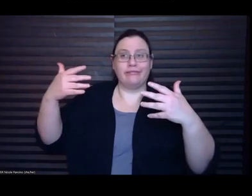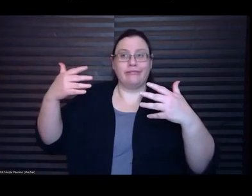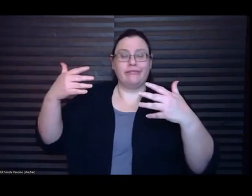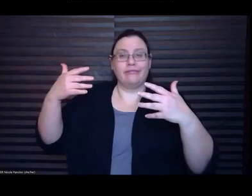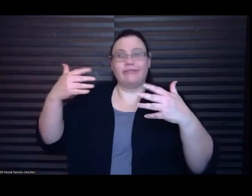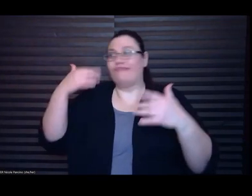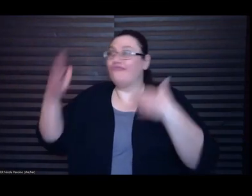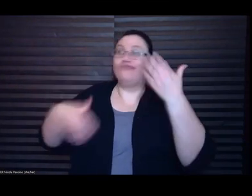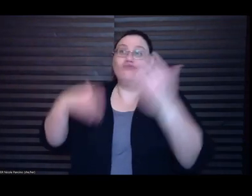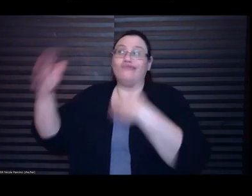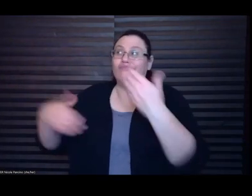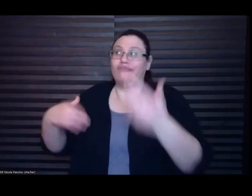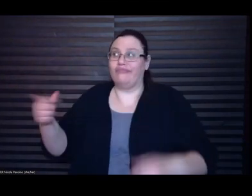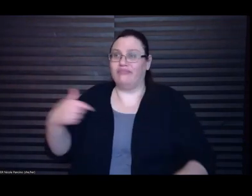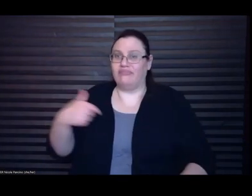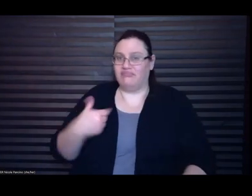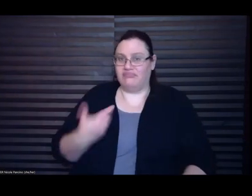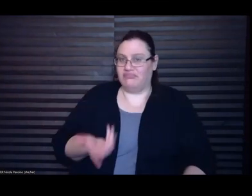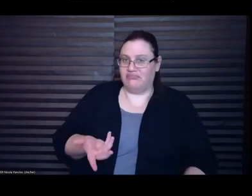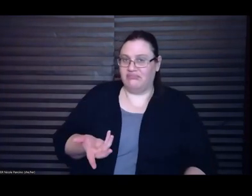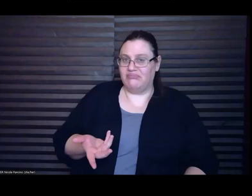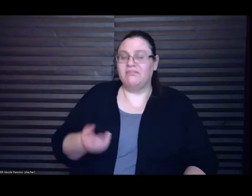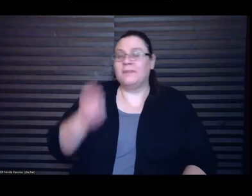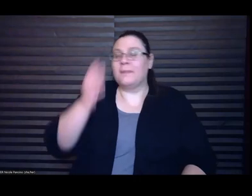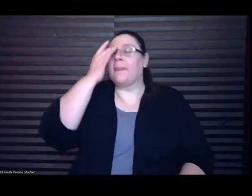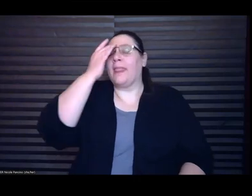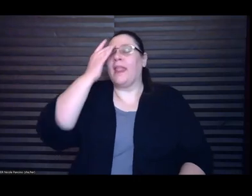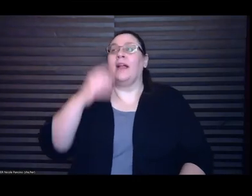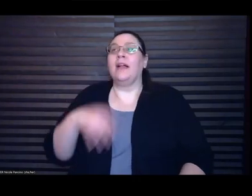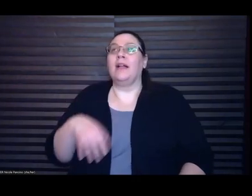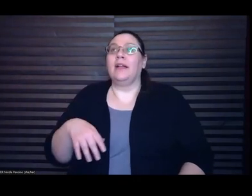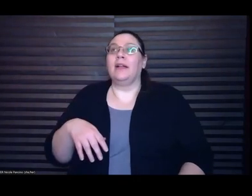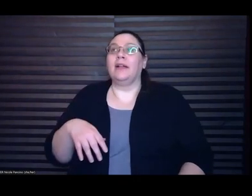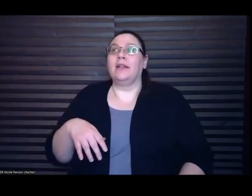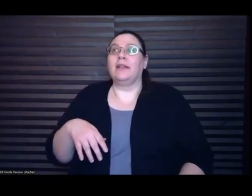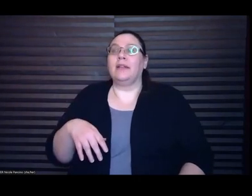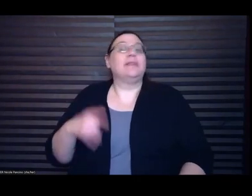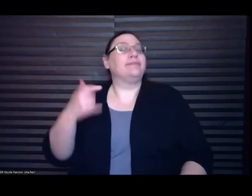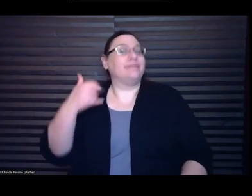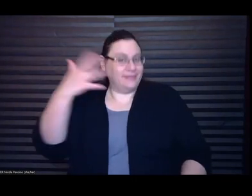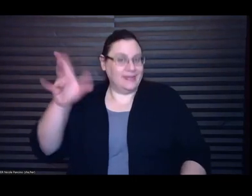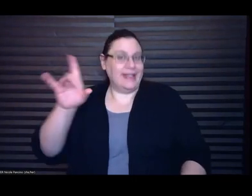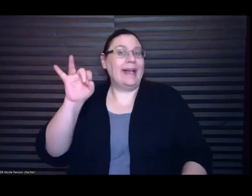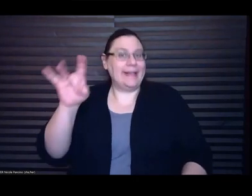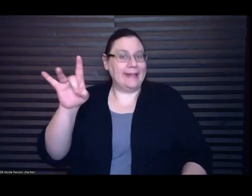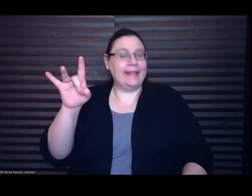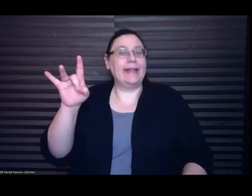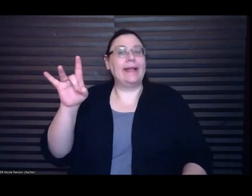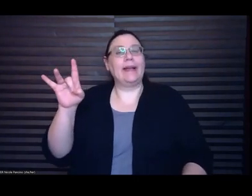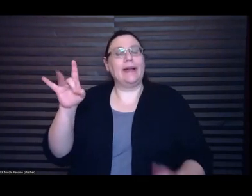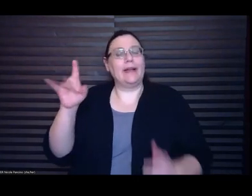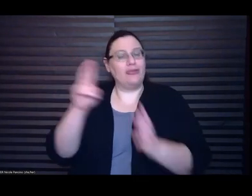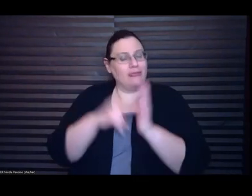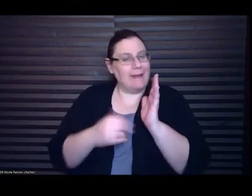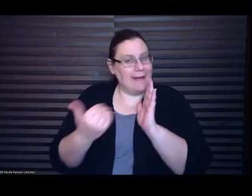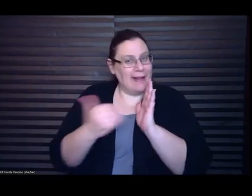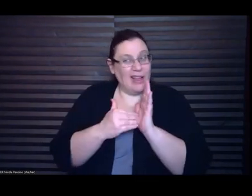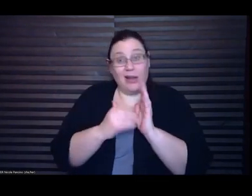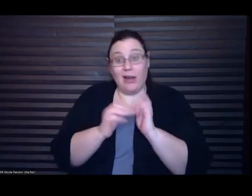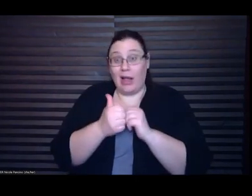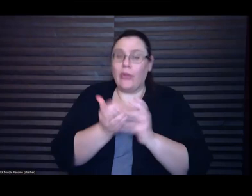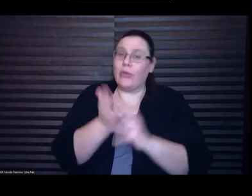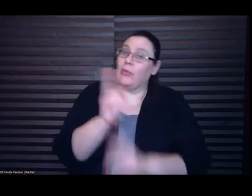I did eventually get back into reading and it was through poetry like that that's what got me back into reading and um